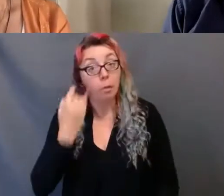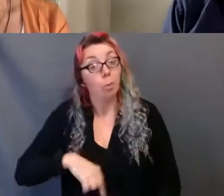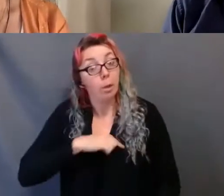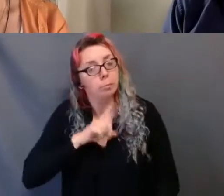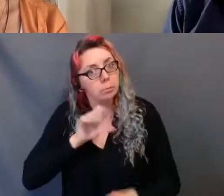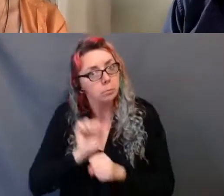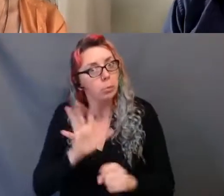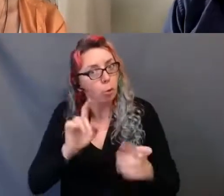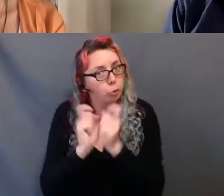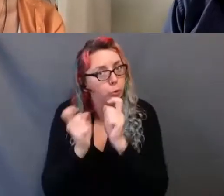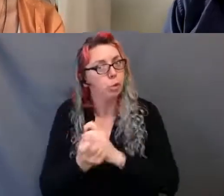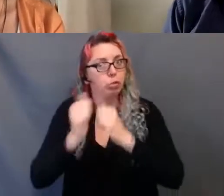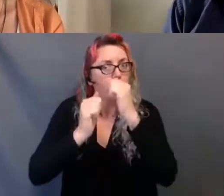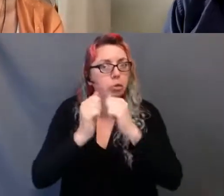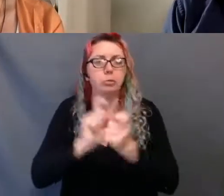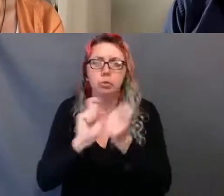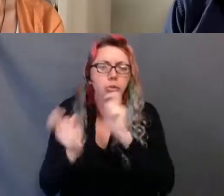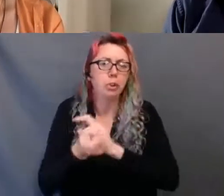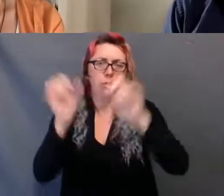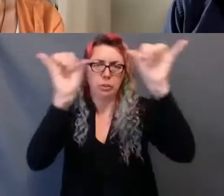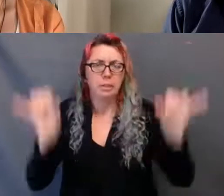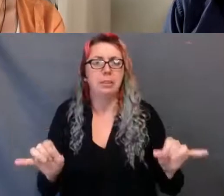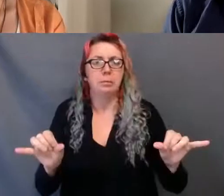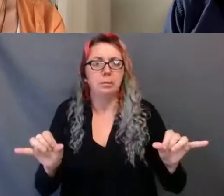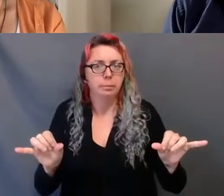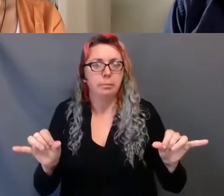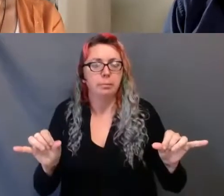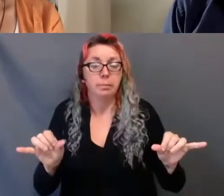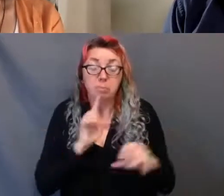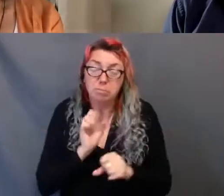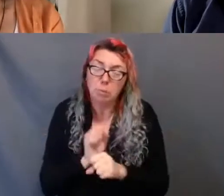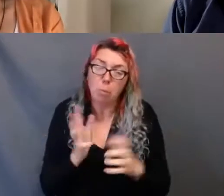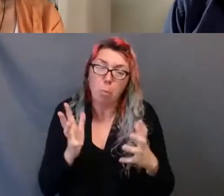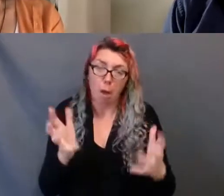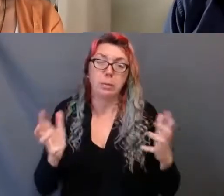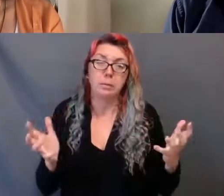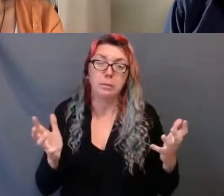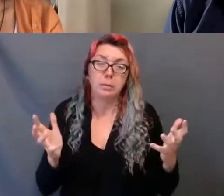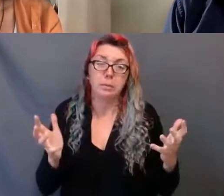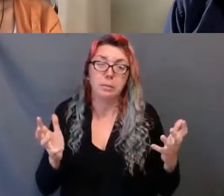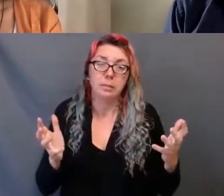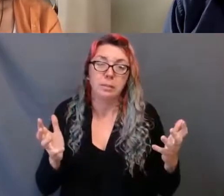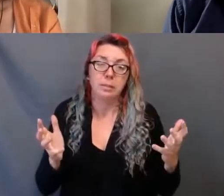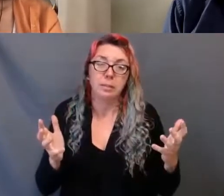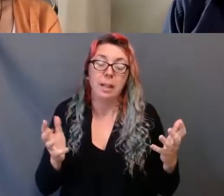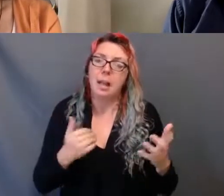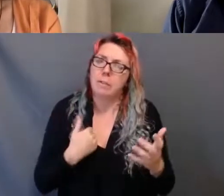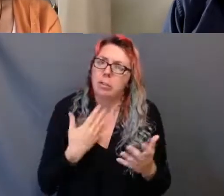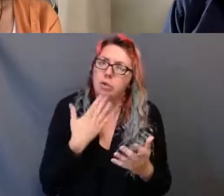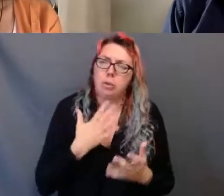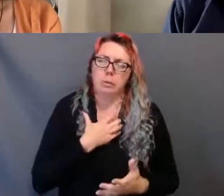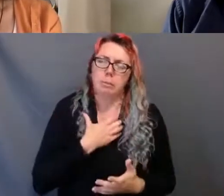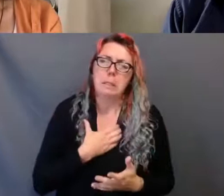reflectively making hollow gestures, fueled by guilt and remorse at watching black men being murdered by cops on the news, or by the